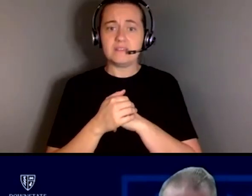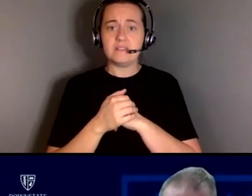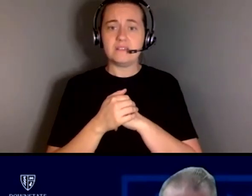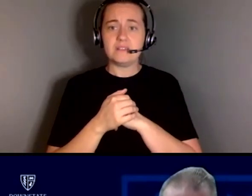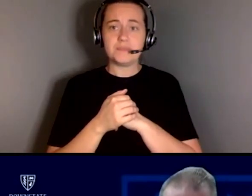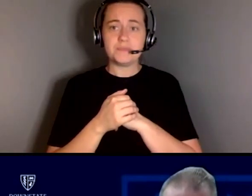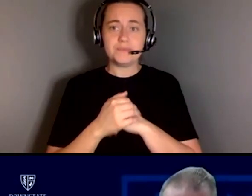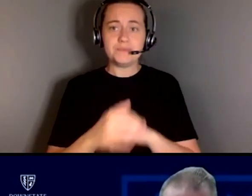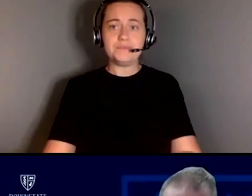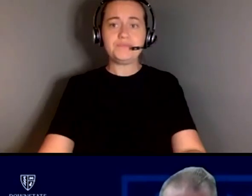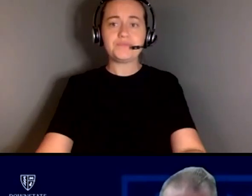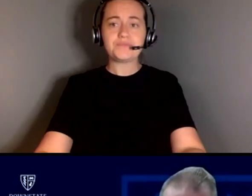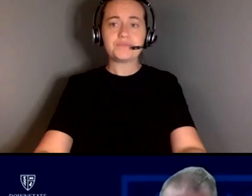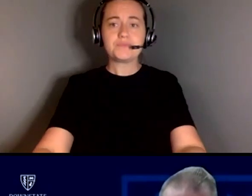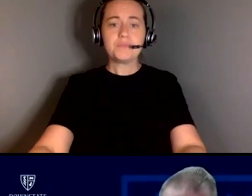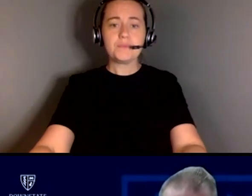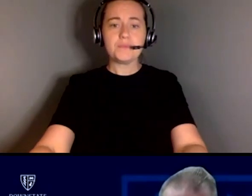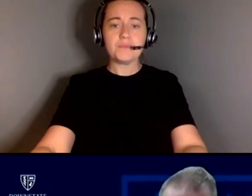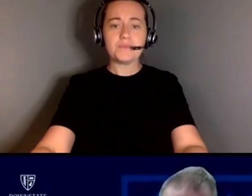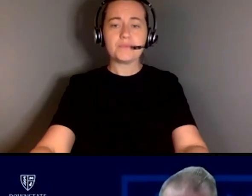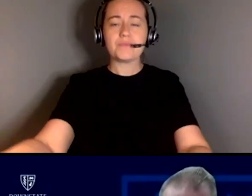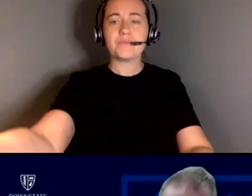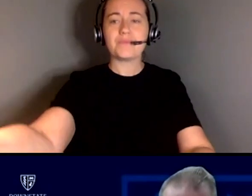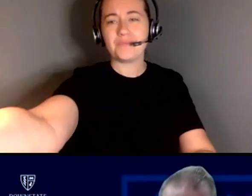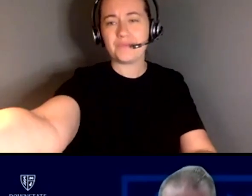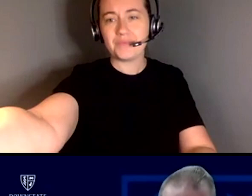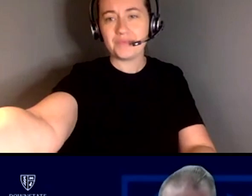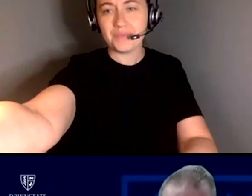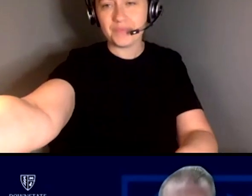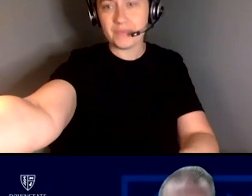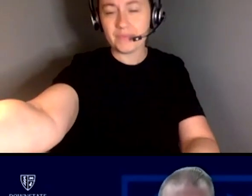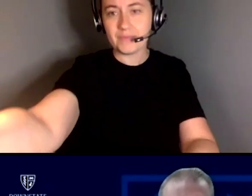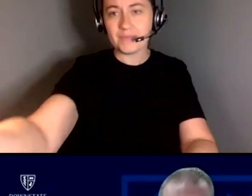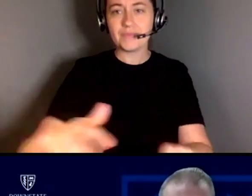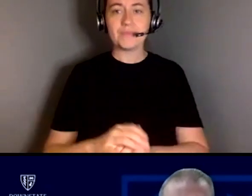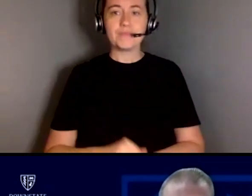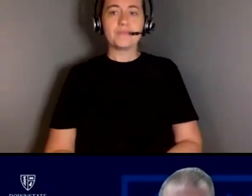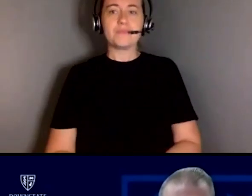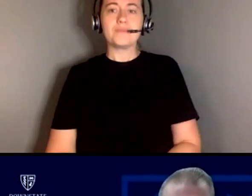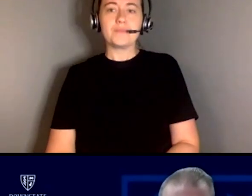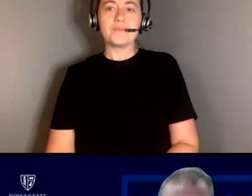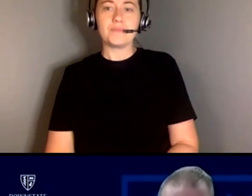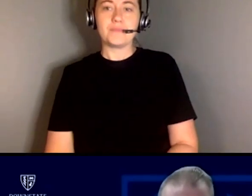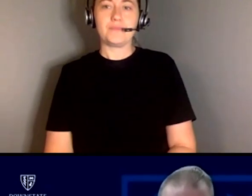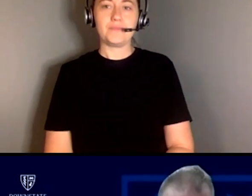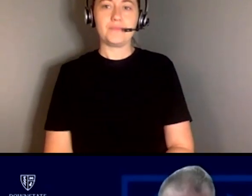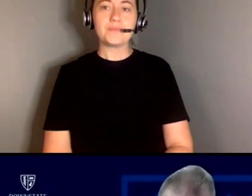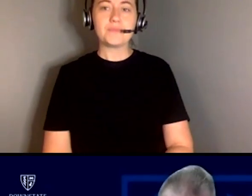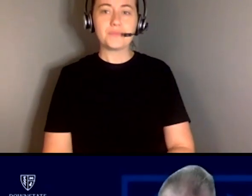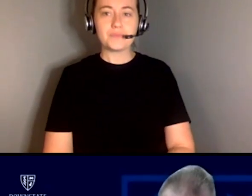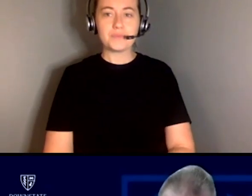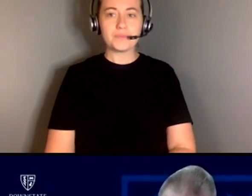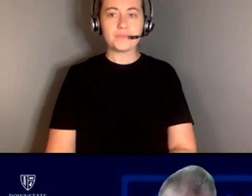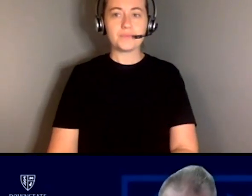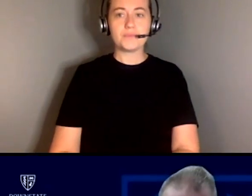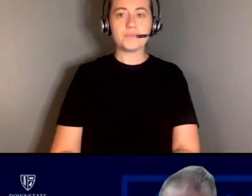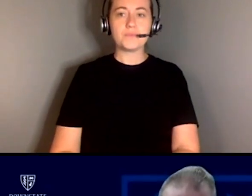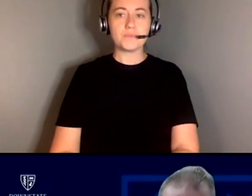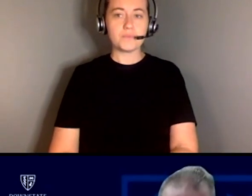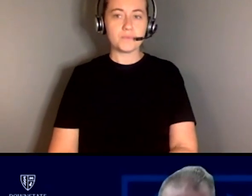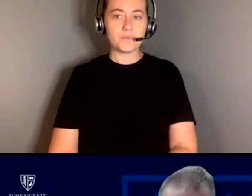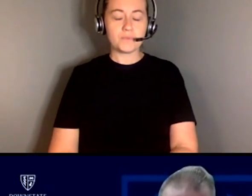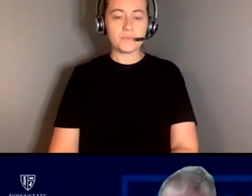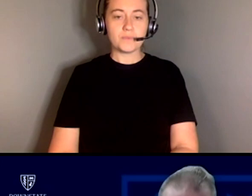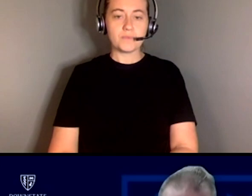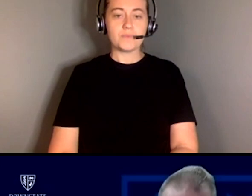i'm somewhat hesitant to add more things to the very full place of all the medical service providers out there but a